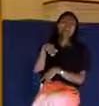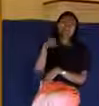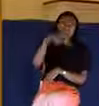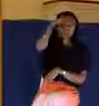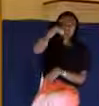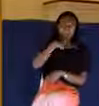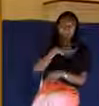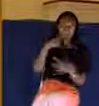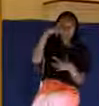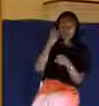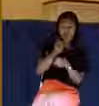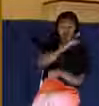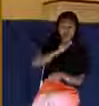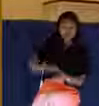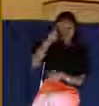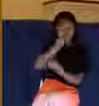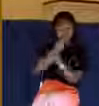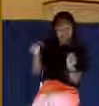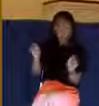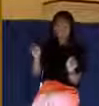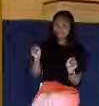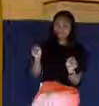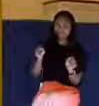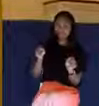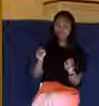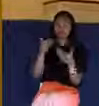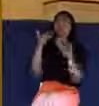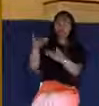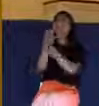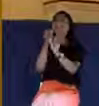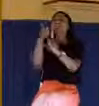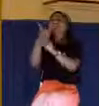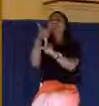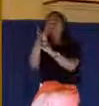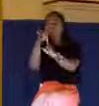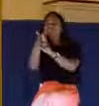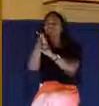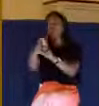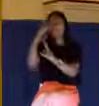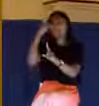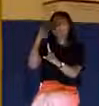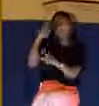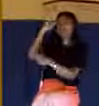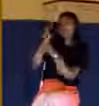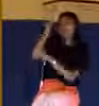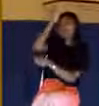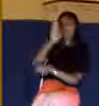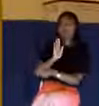that he would deliver him. Let him deliver him seeing he delighteth in him. Does that sound familiar?